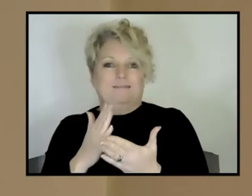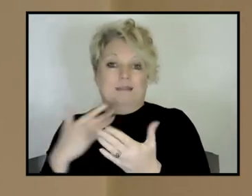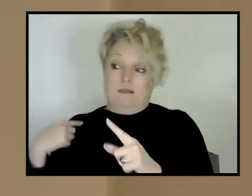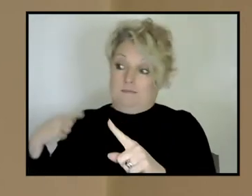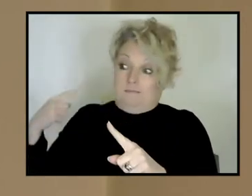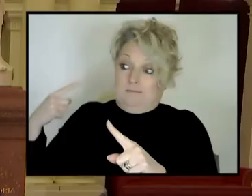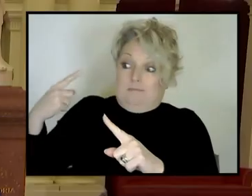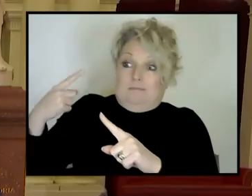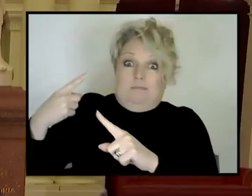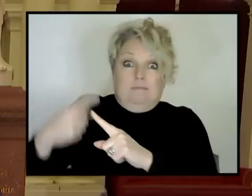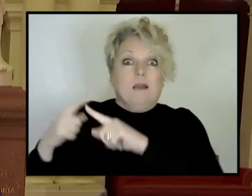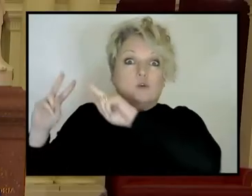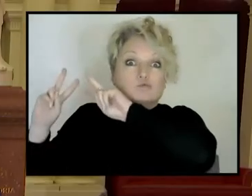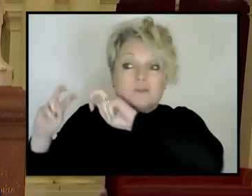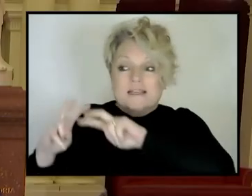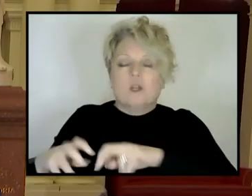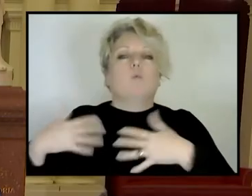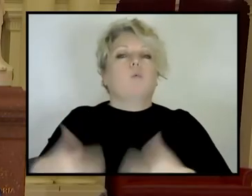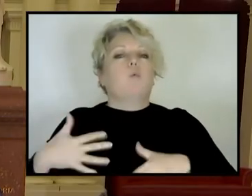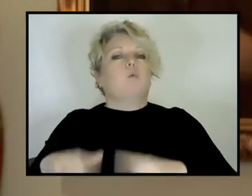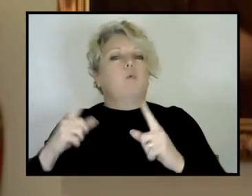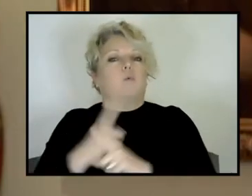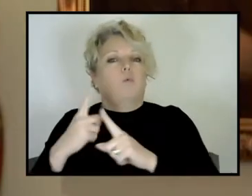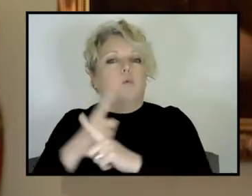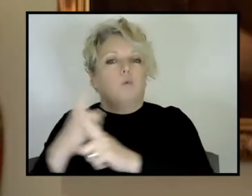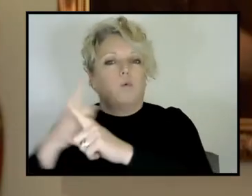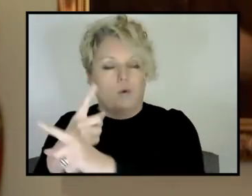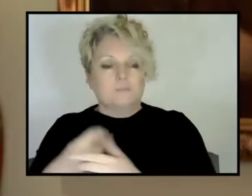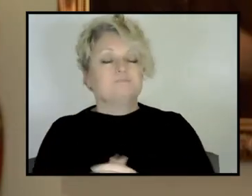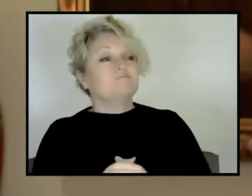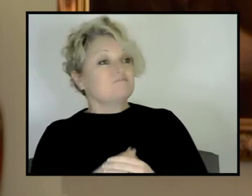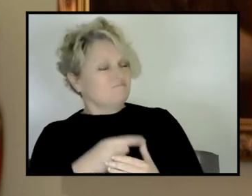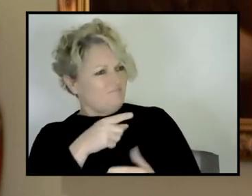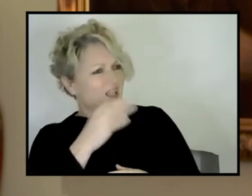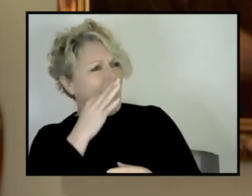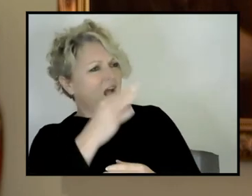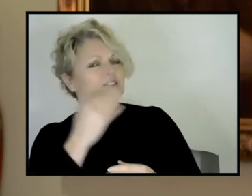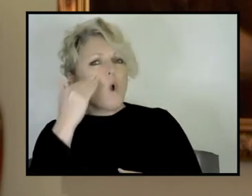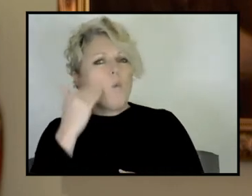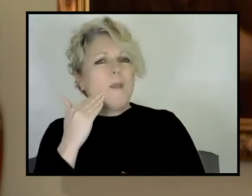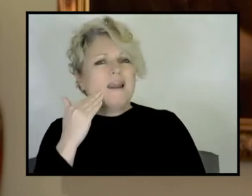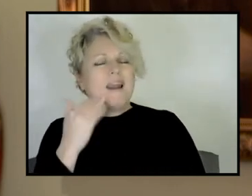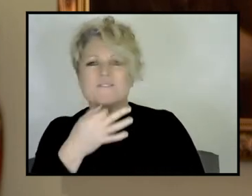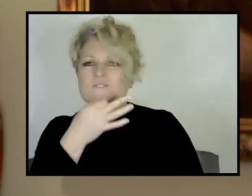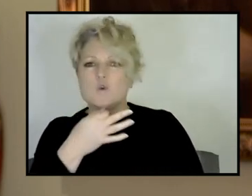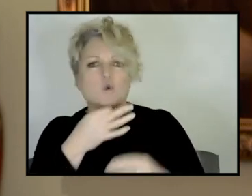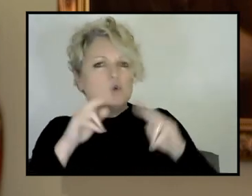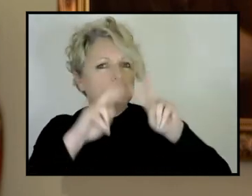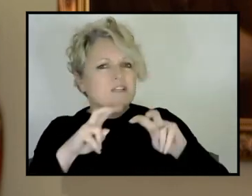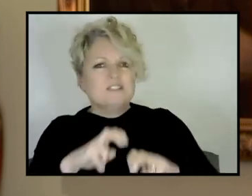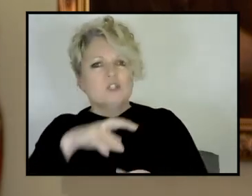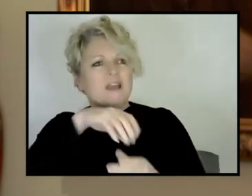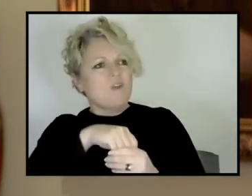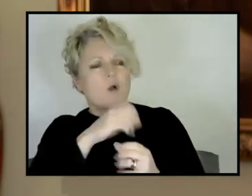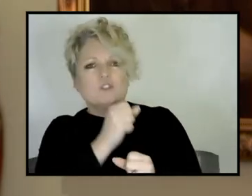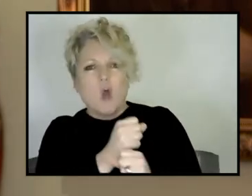about. And, and women seem to not feature very much in this period of geology in the, in the sixties.